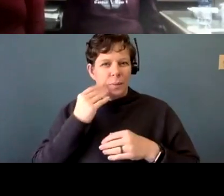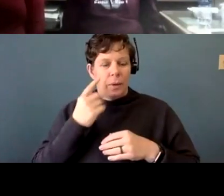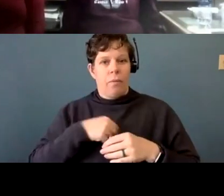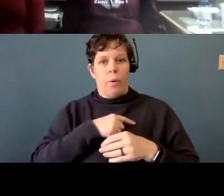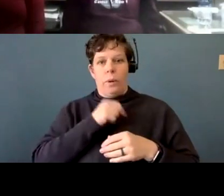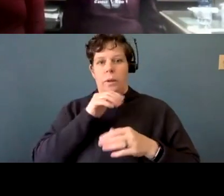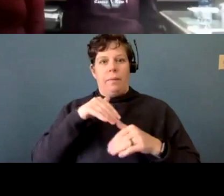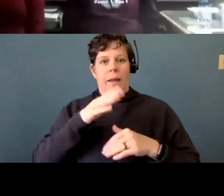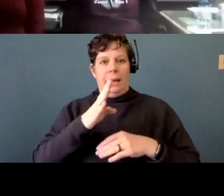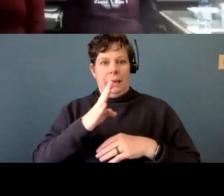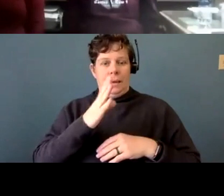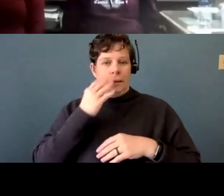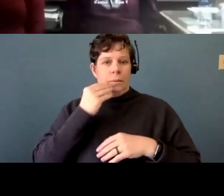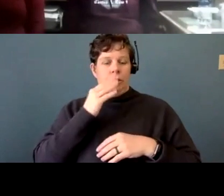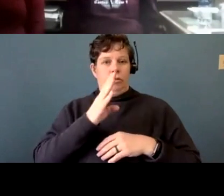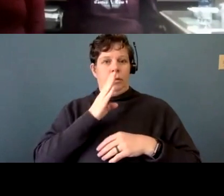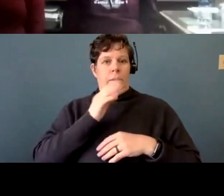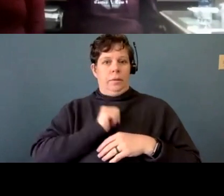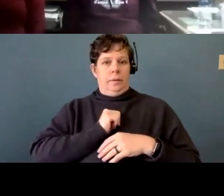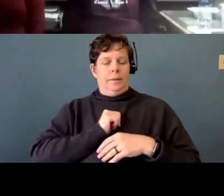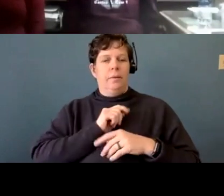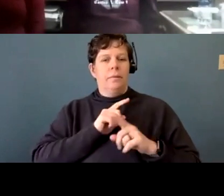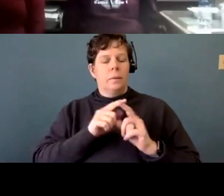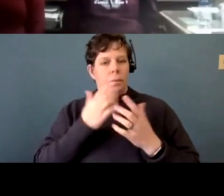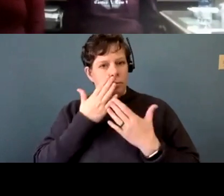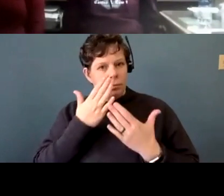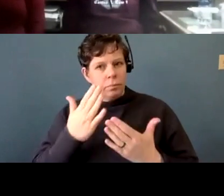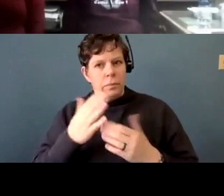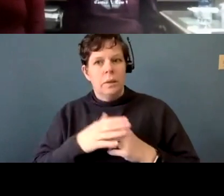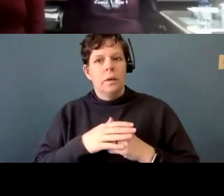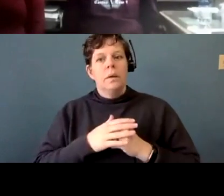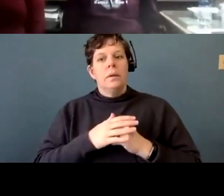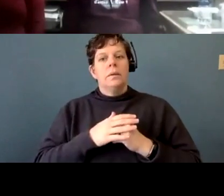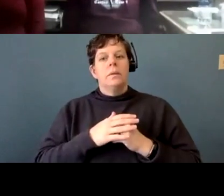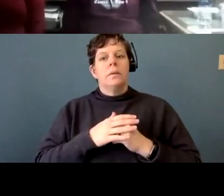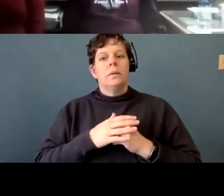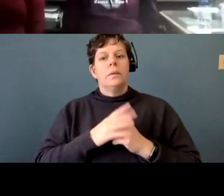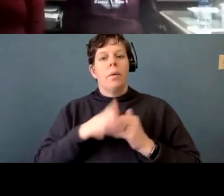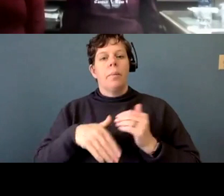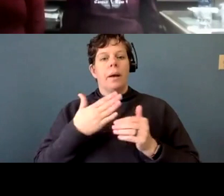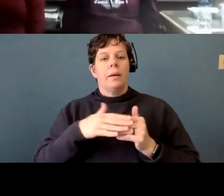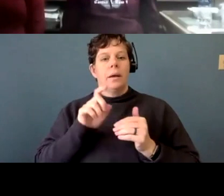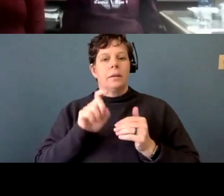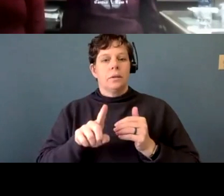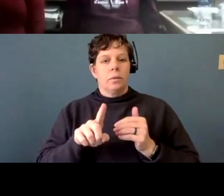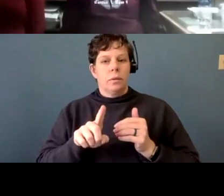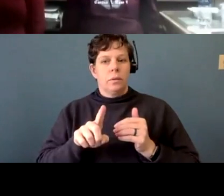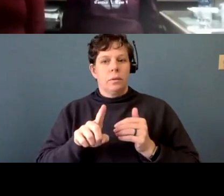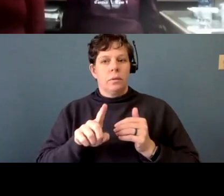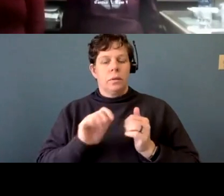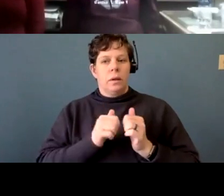gratitude. Uh, my next question is regarding, um, what healing could look like or could feel like for you and how could the